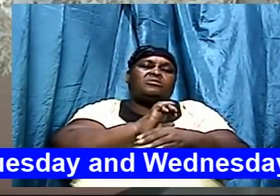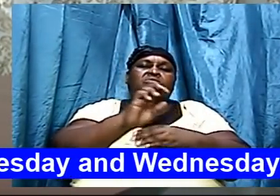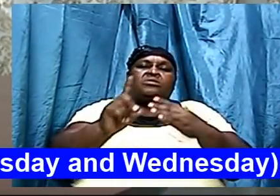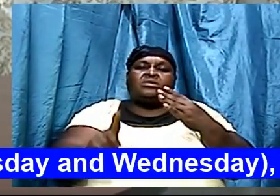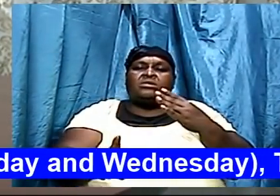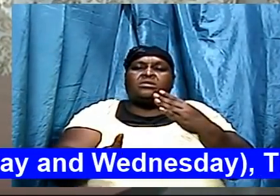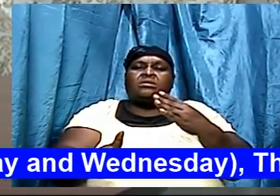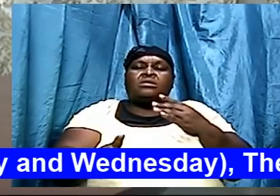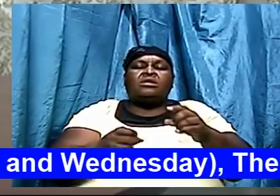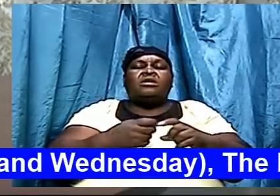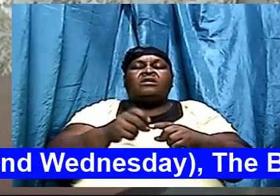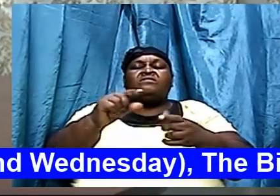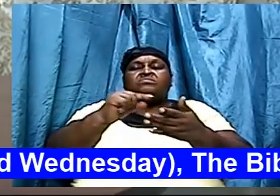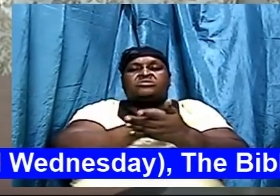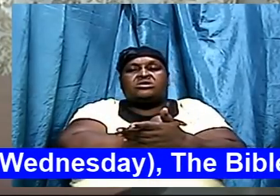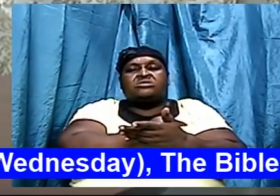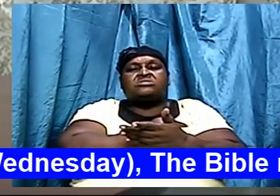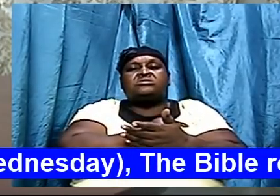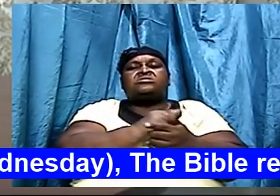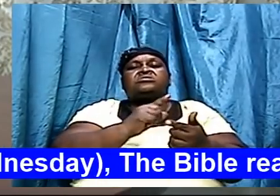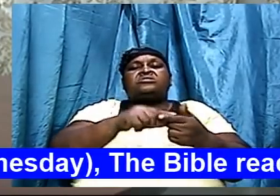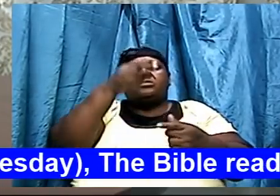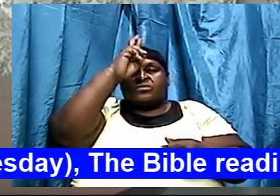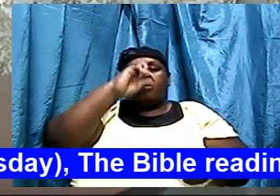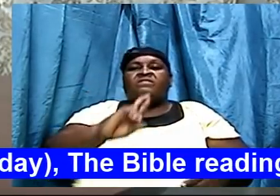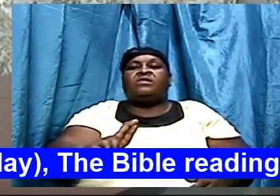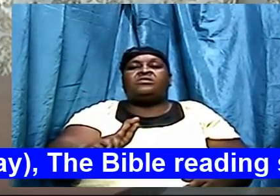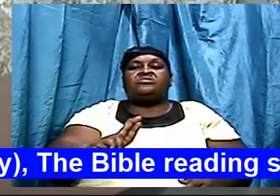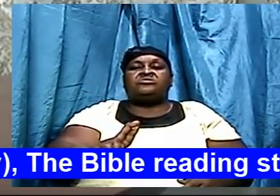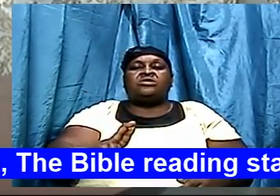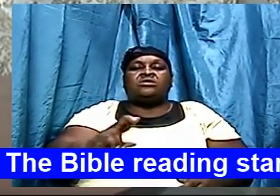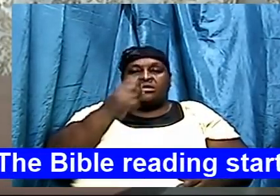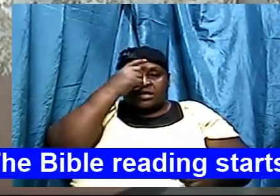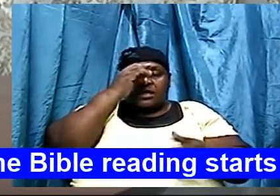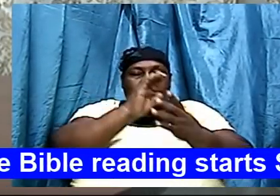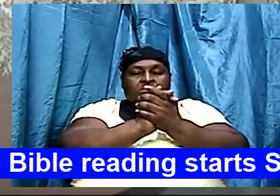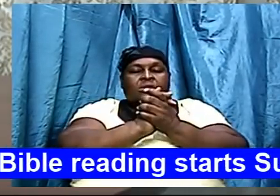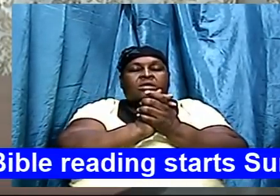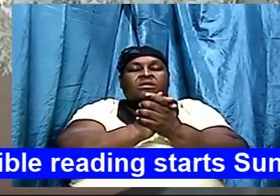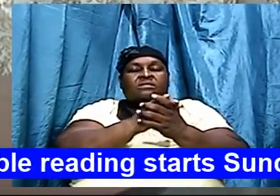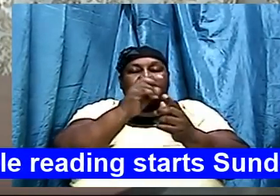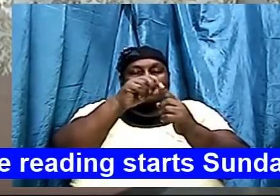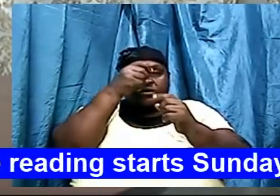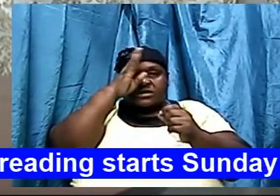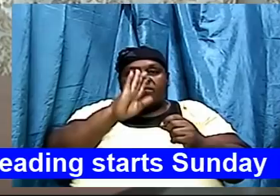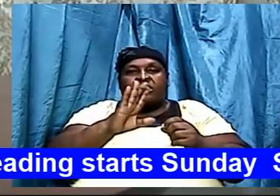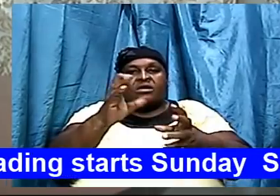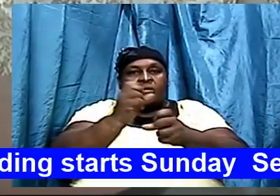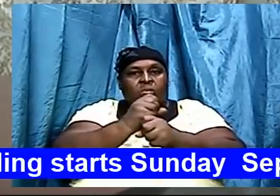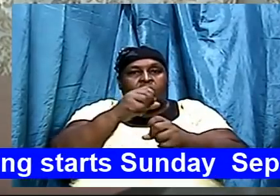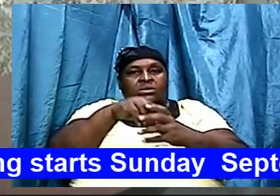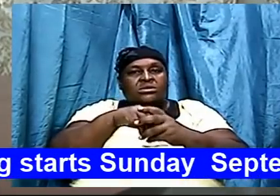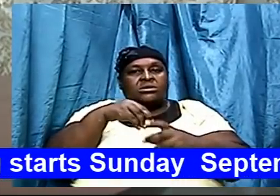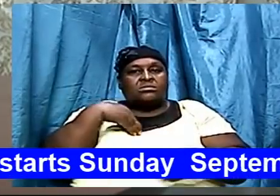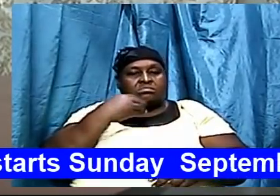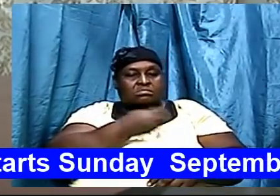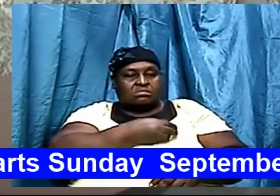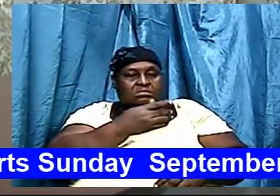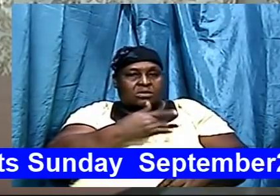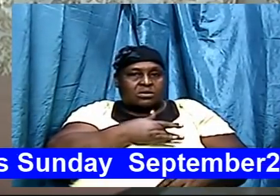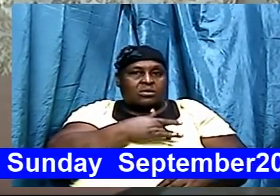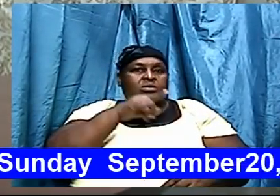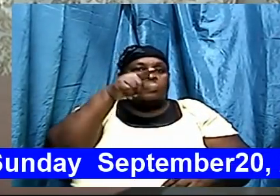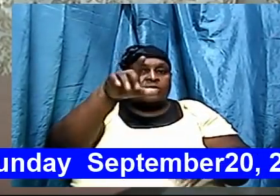from Genesis to Revelation we can hold the word of God in our hearts you can believe the word of God